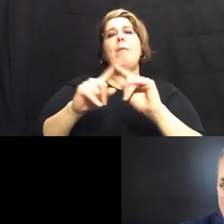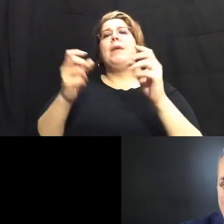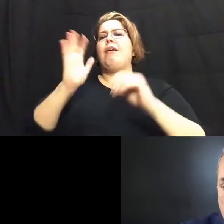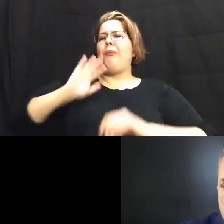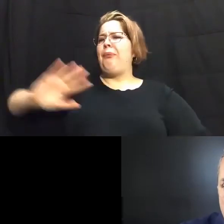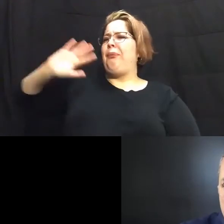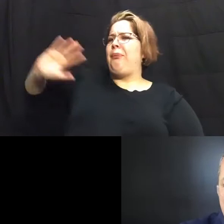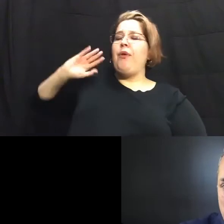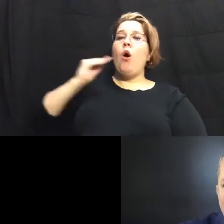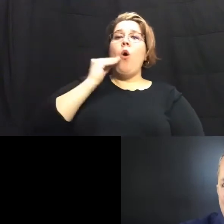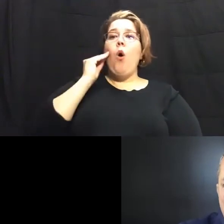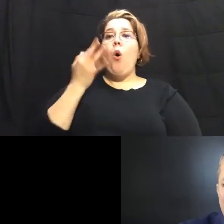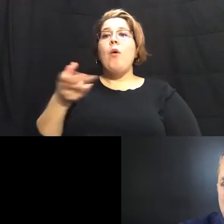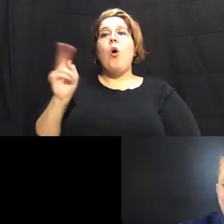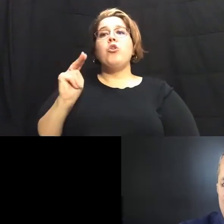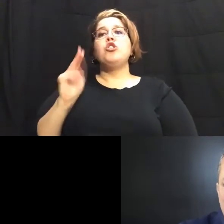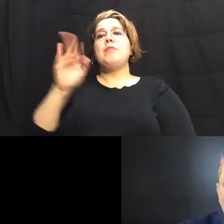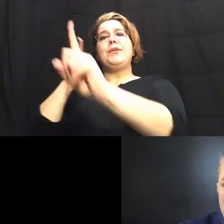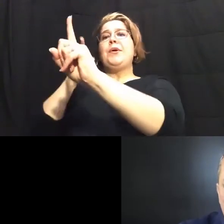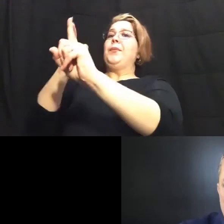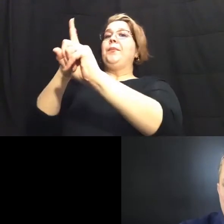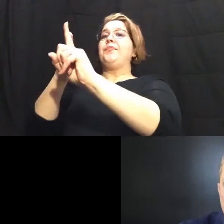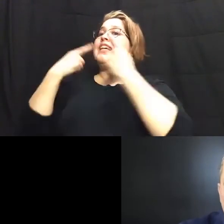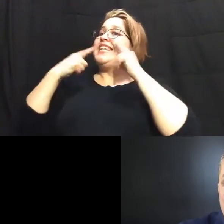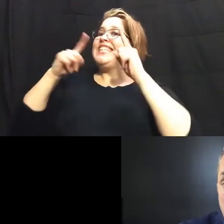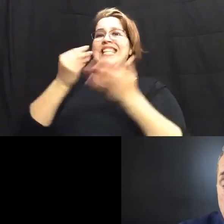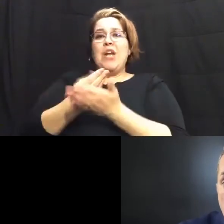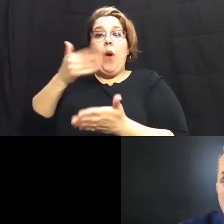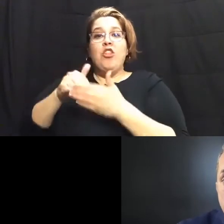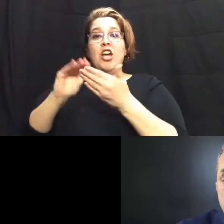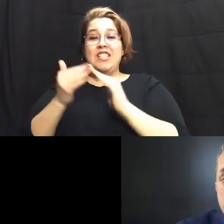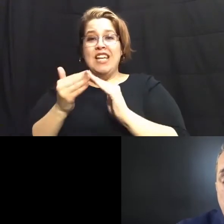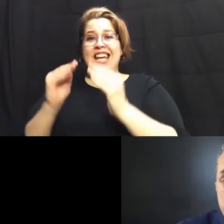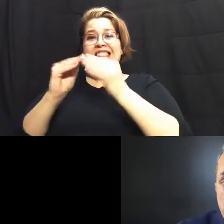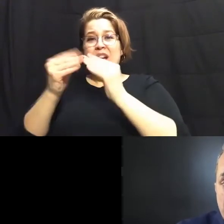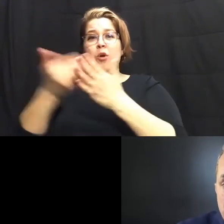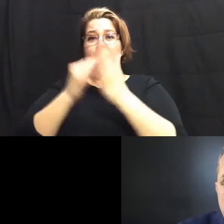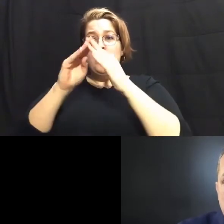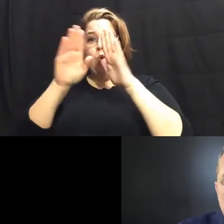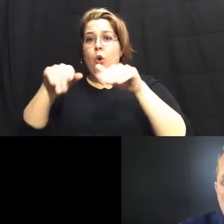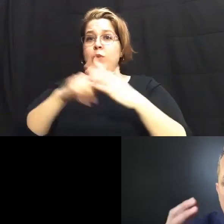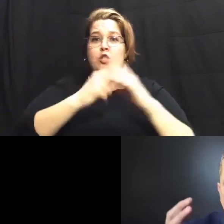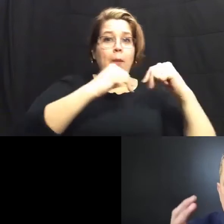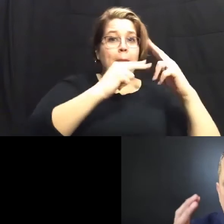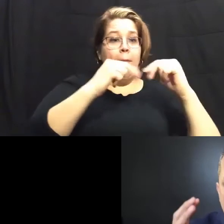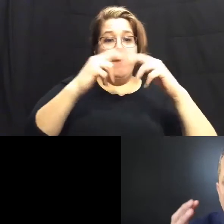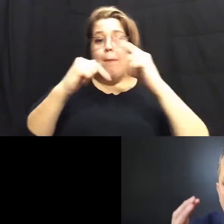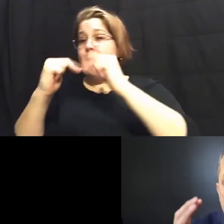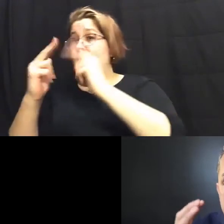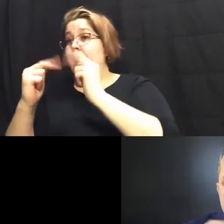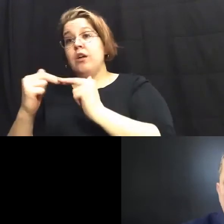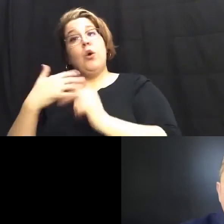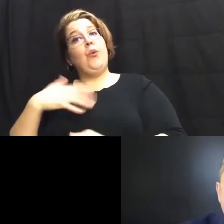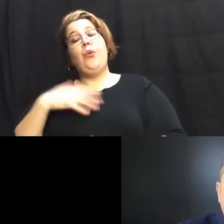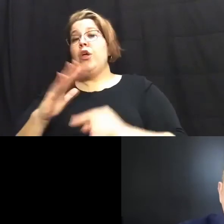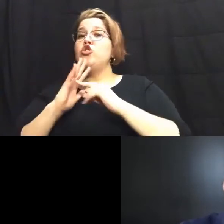home ownership used to be the route to prosperity and wealth in our city the number of new homes that we started building in a city really told the story of how healthy